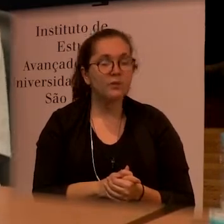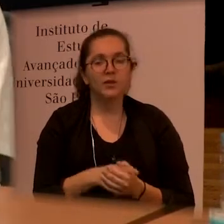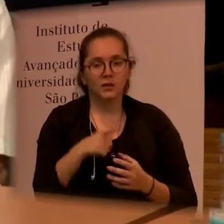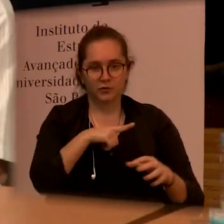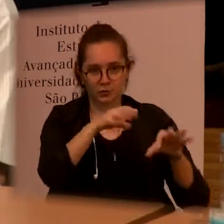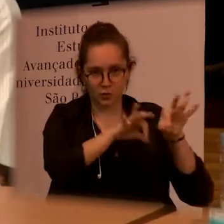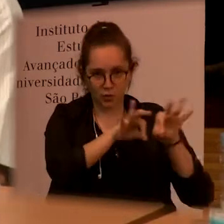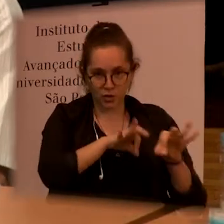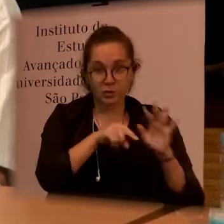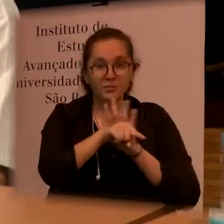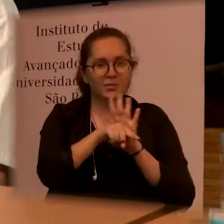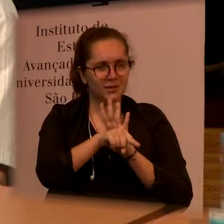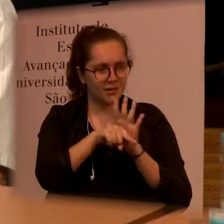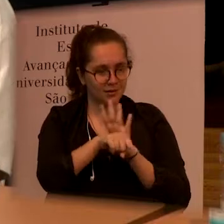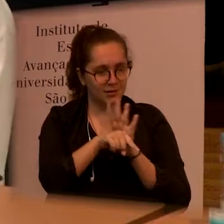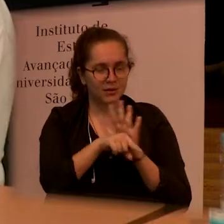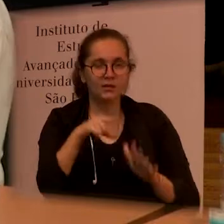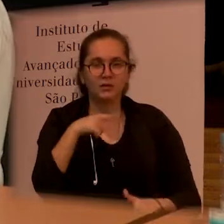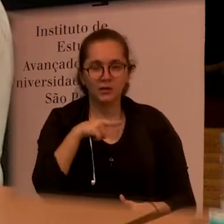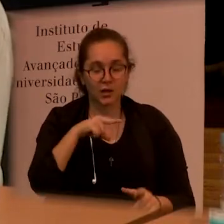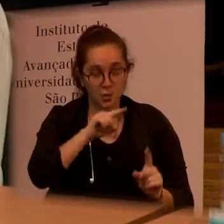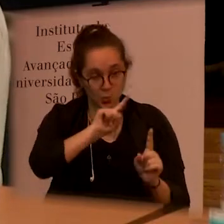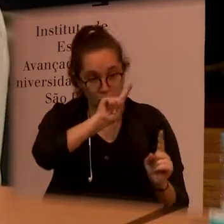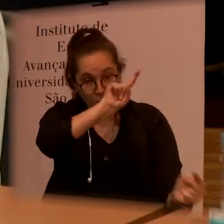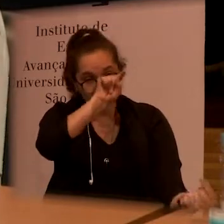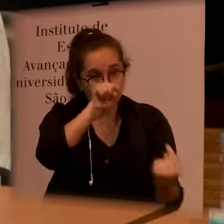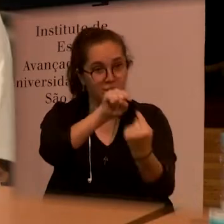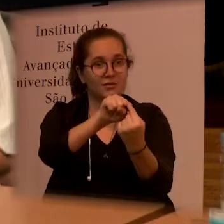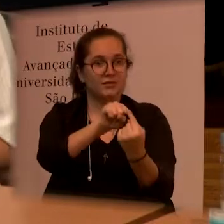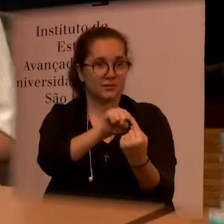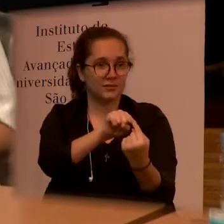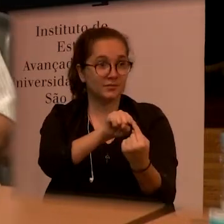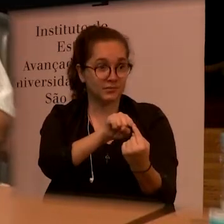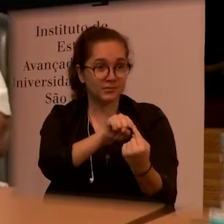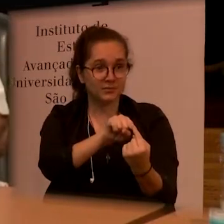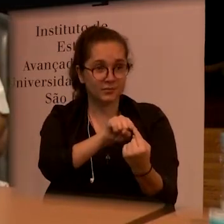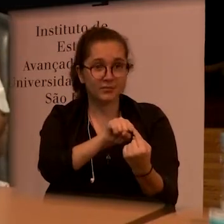a research project that has its aim